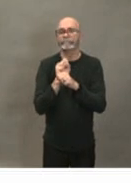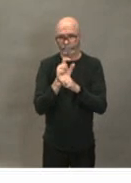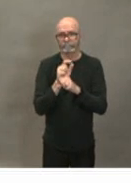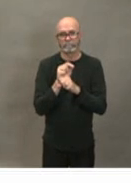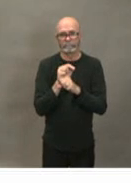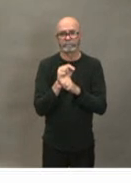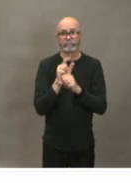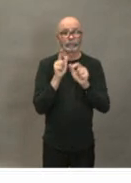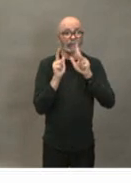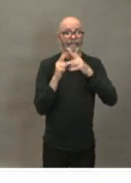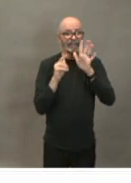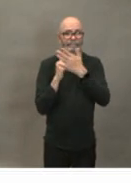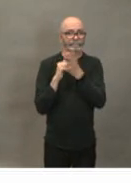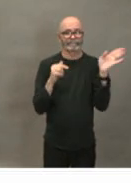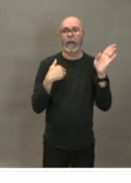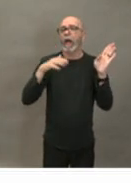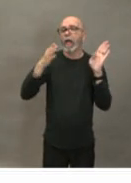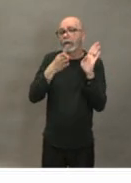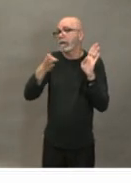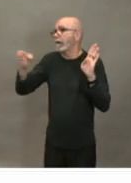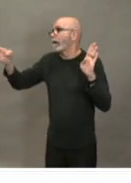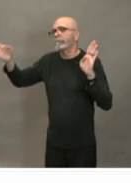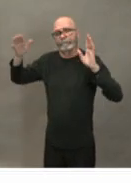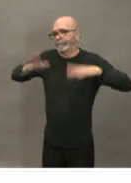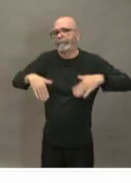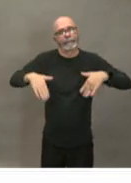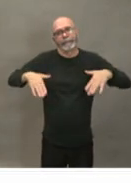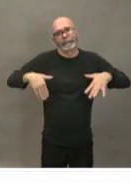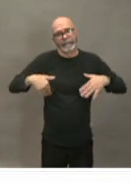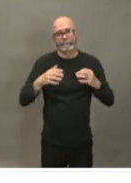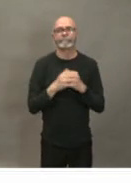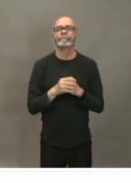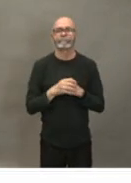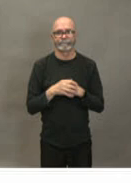much for joining us thank you